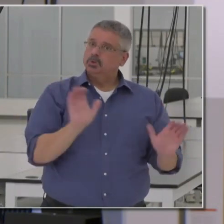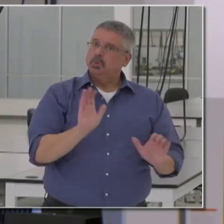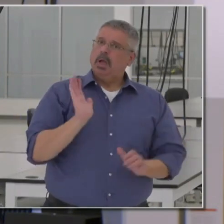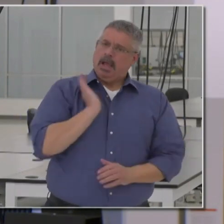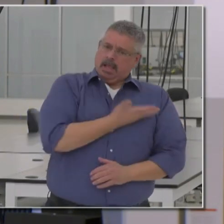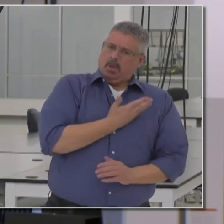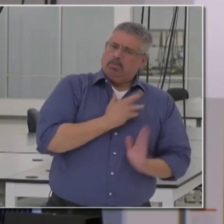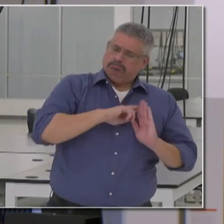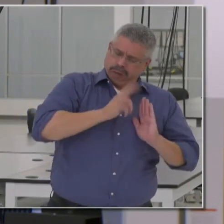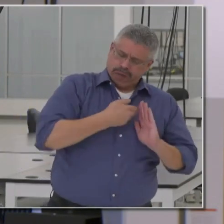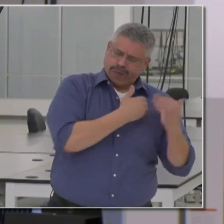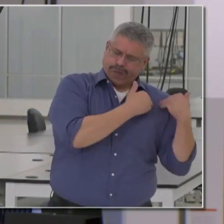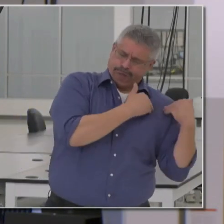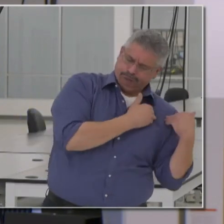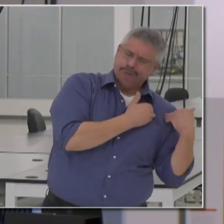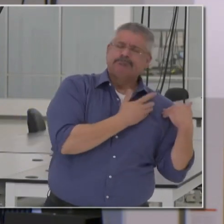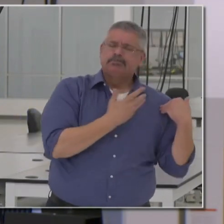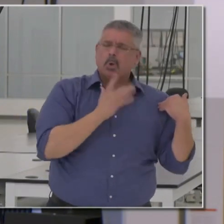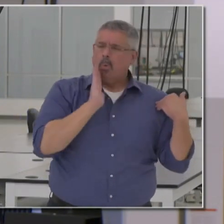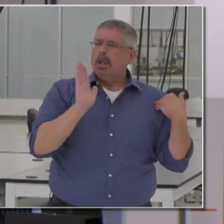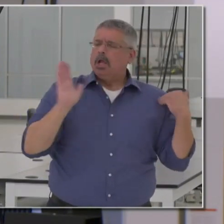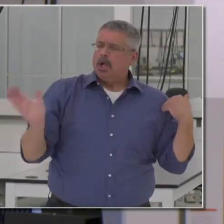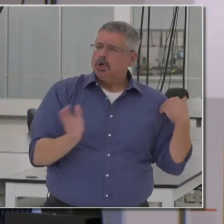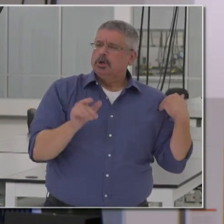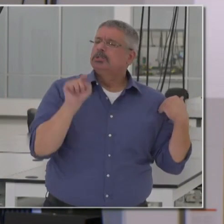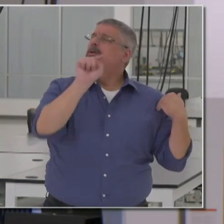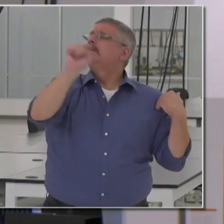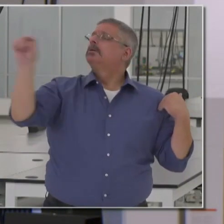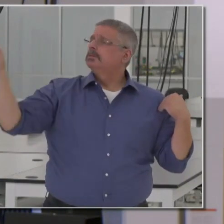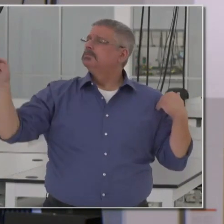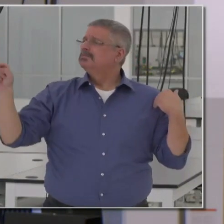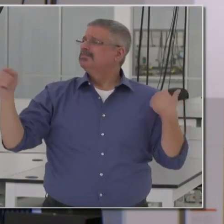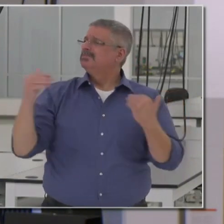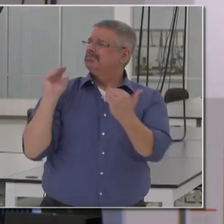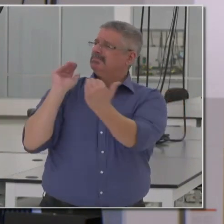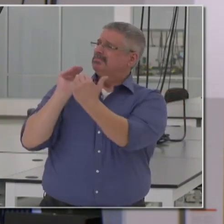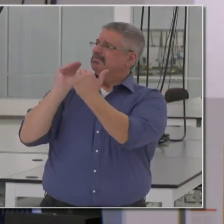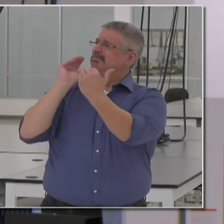part. And we hope that will encourage others to do more stuff.